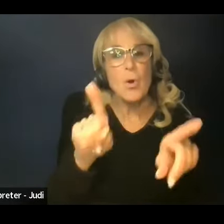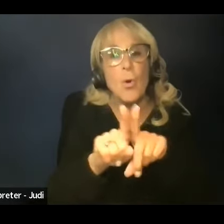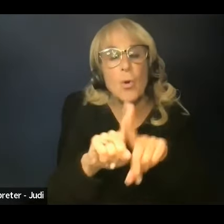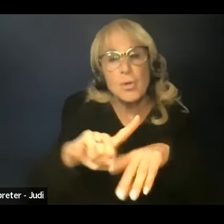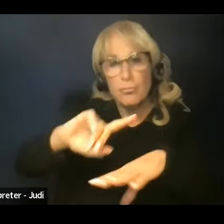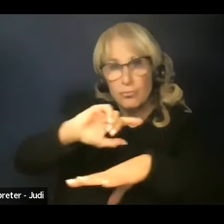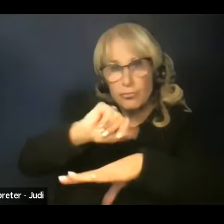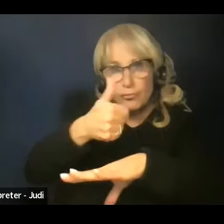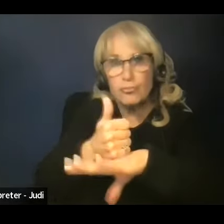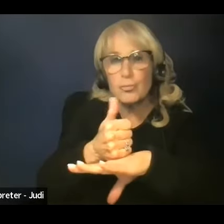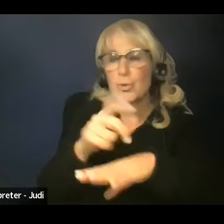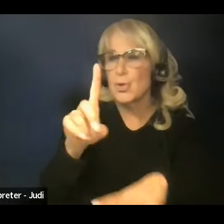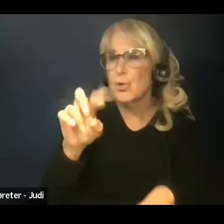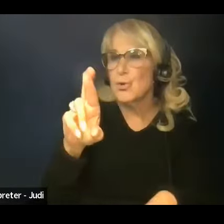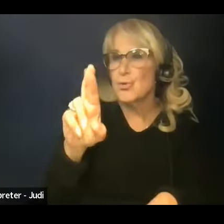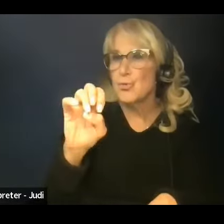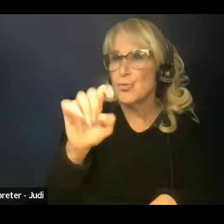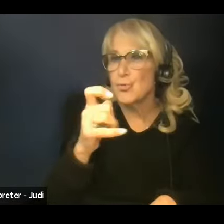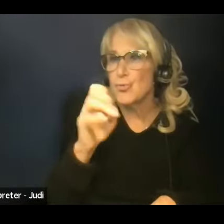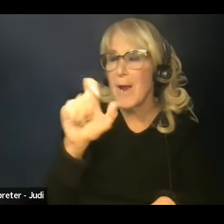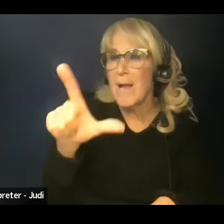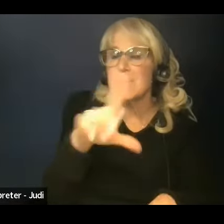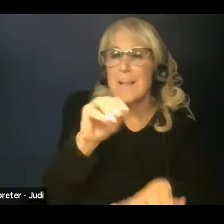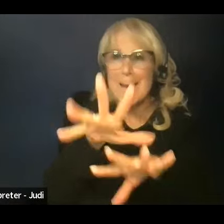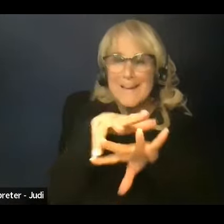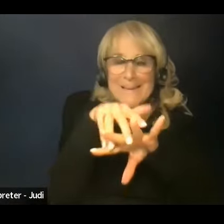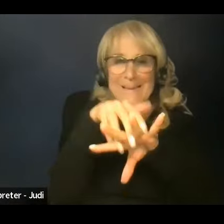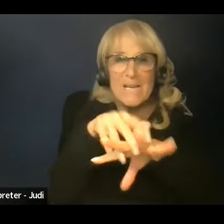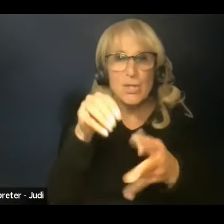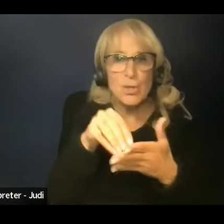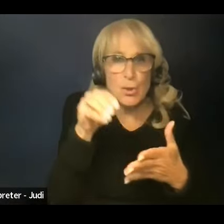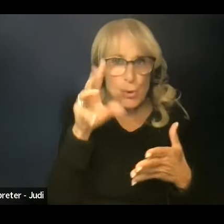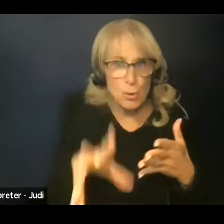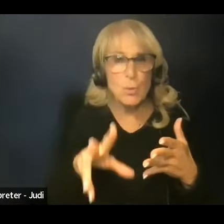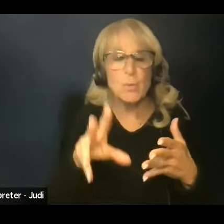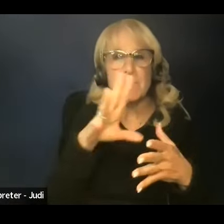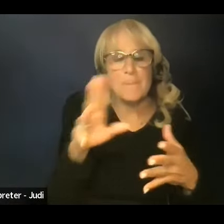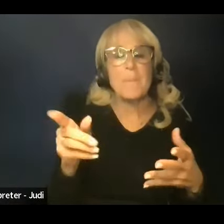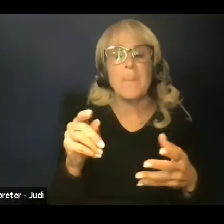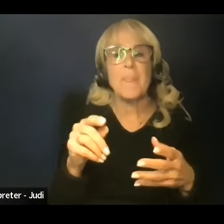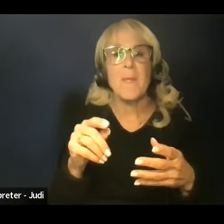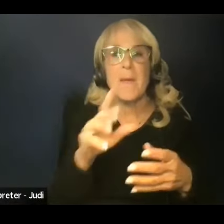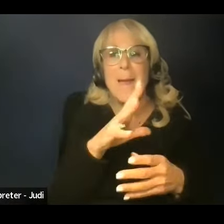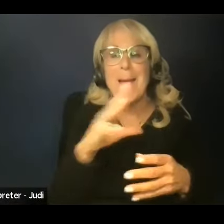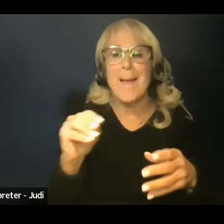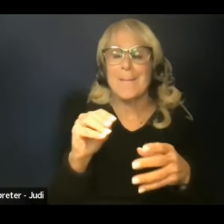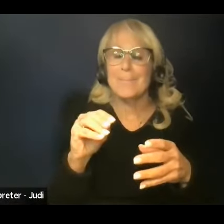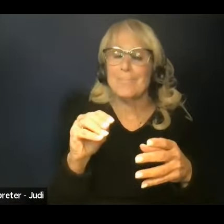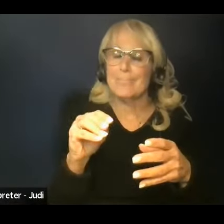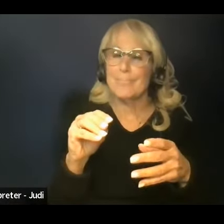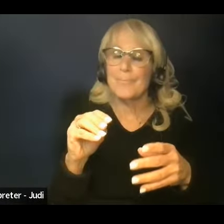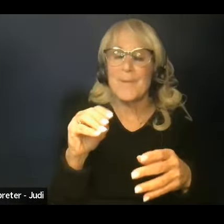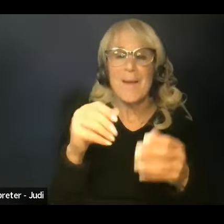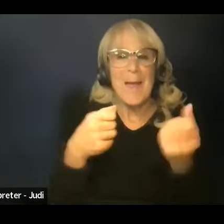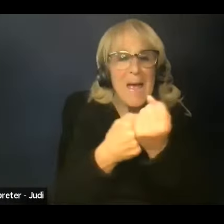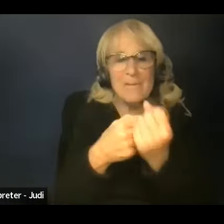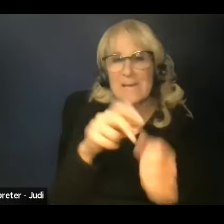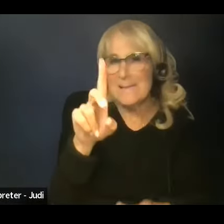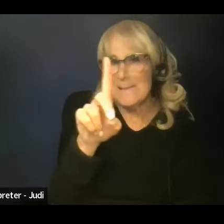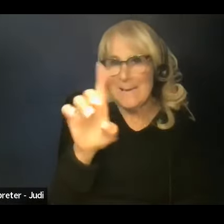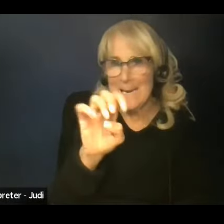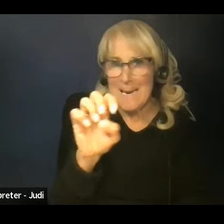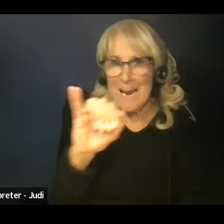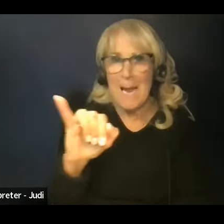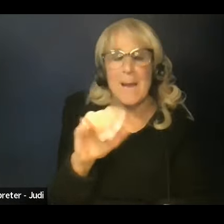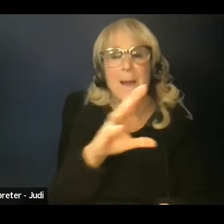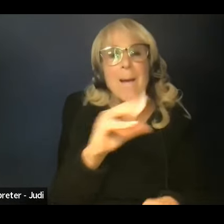president of Drexel Indigenous Students of the Americas and an avid DEI advocate. He is an active member of